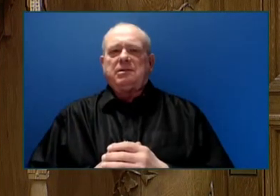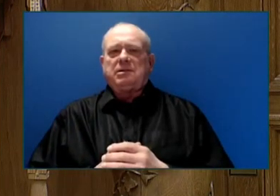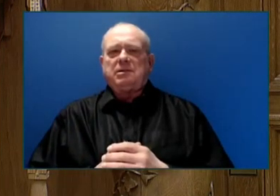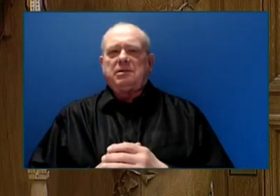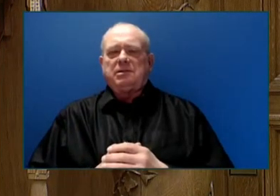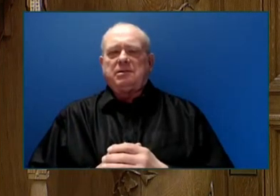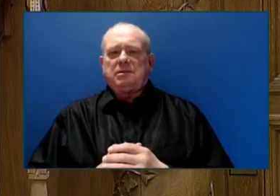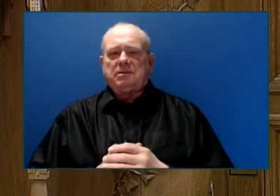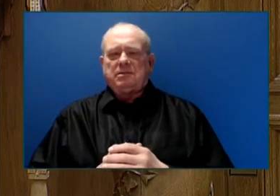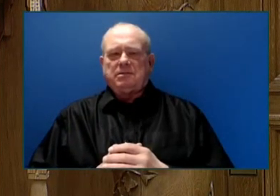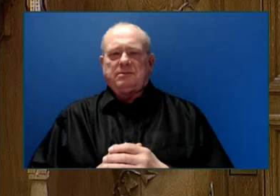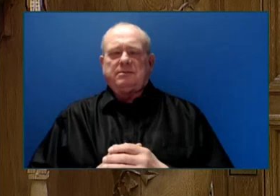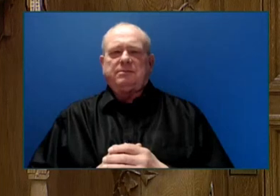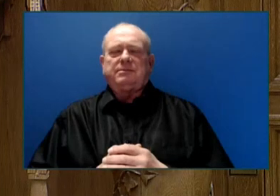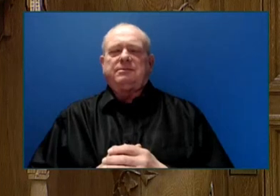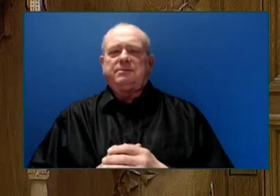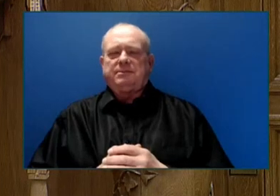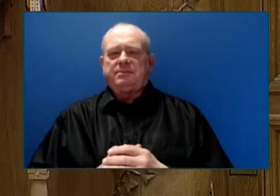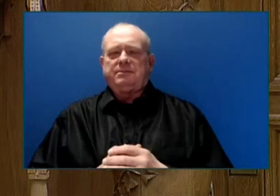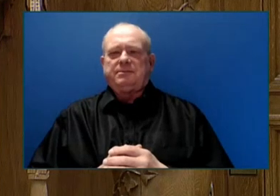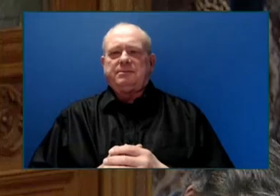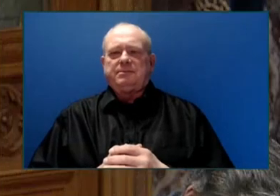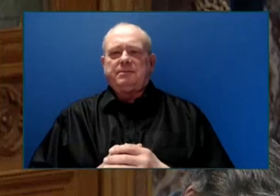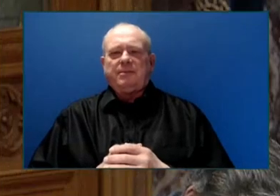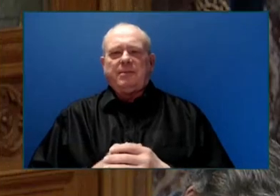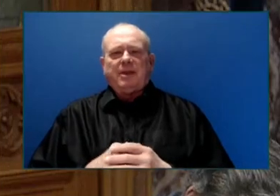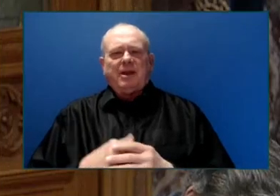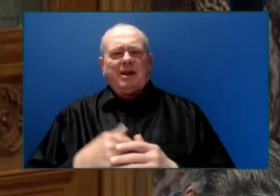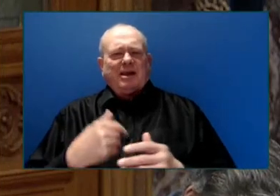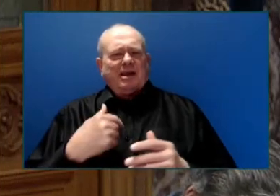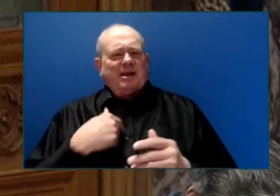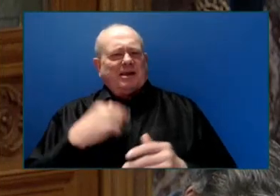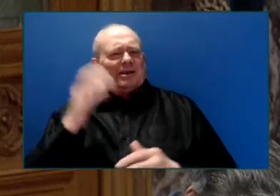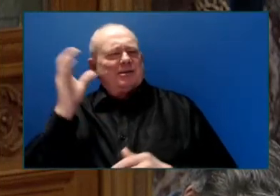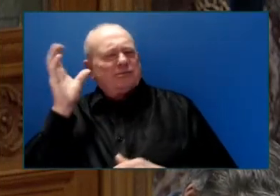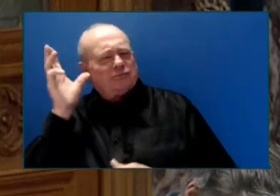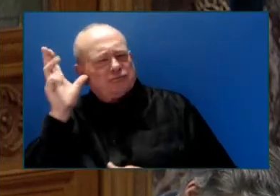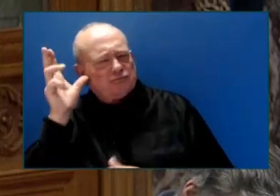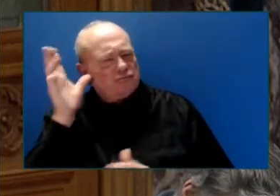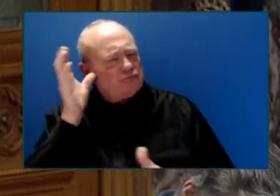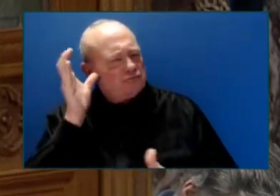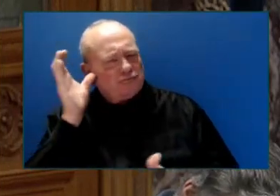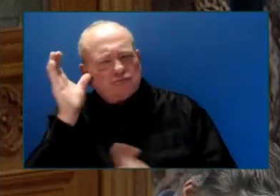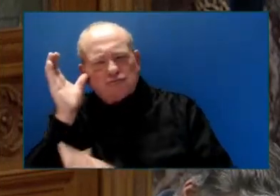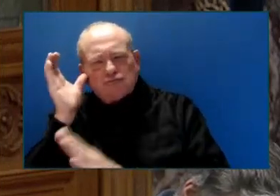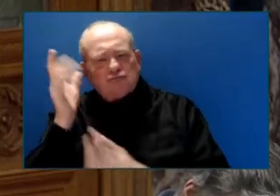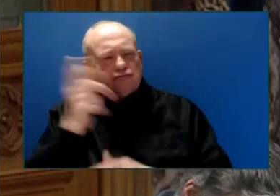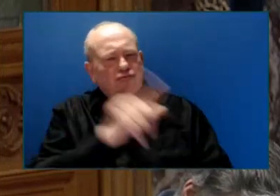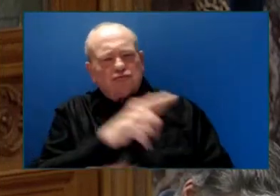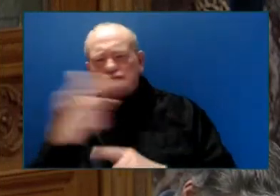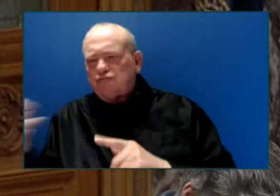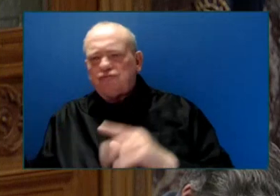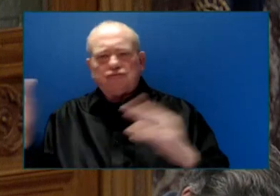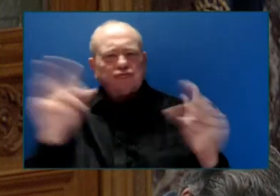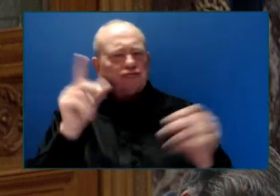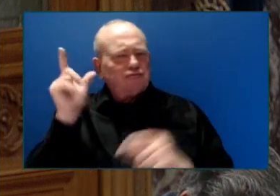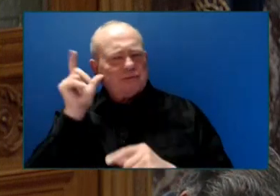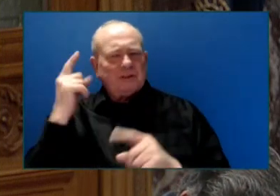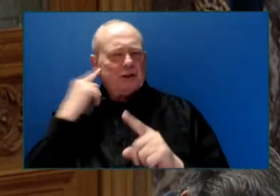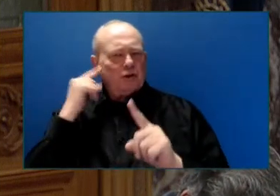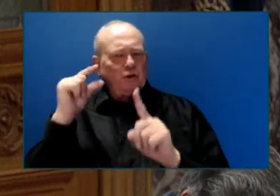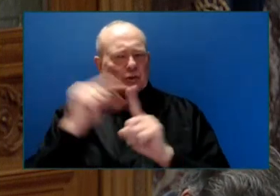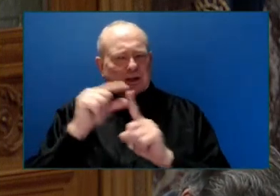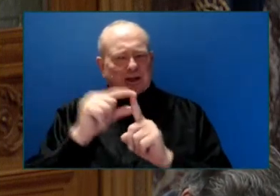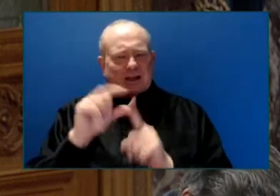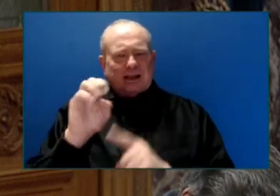I'm listening to the dialogue between the government and official opposition. I'm hearing encampments, I'm hearing warehousing, I'm hearing